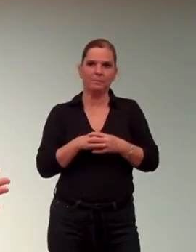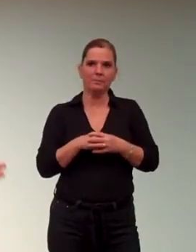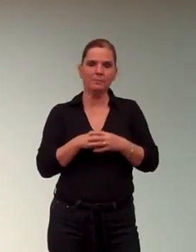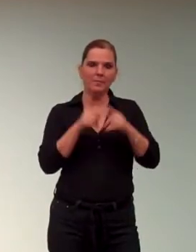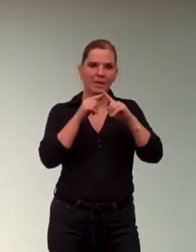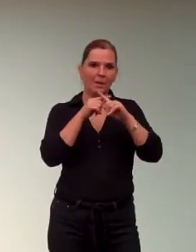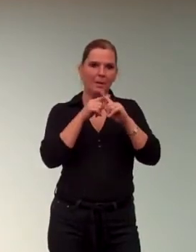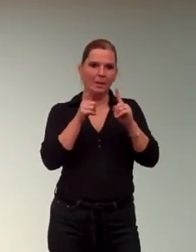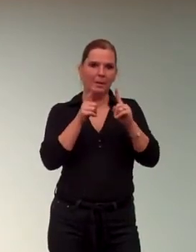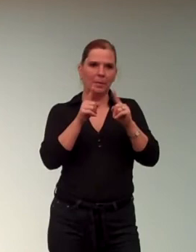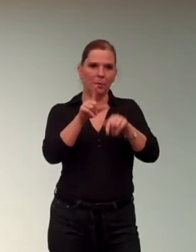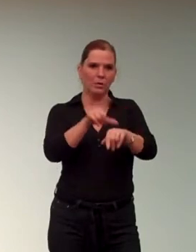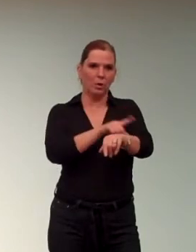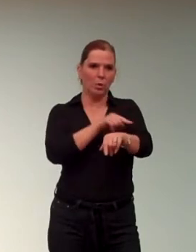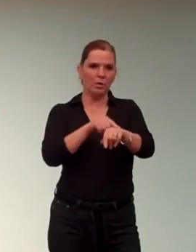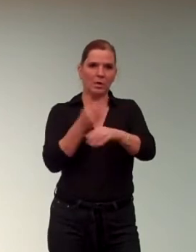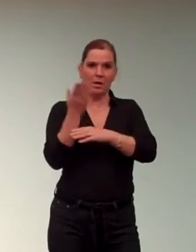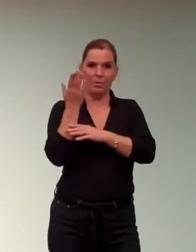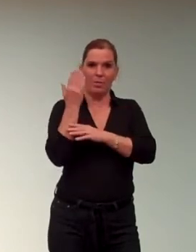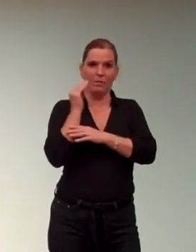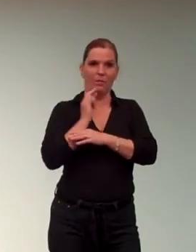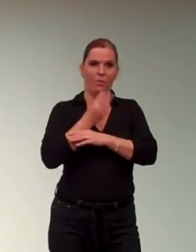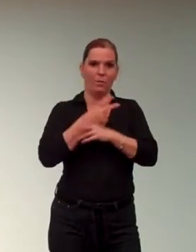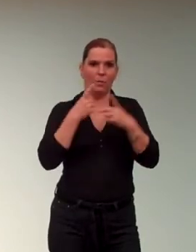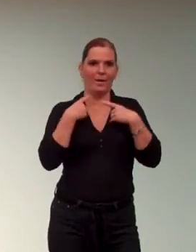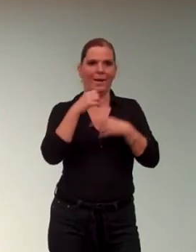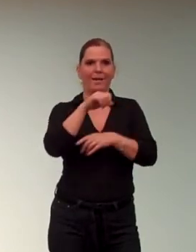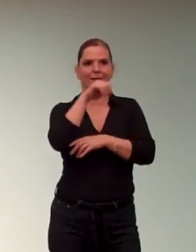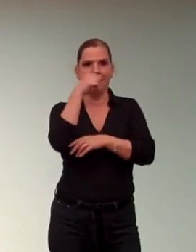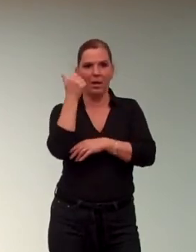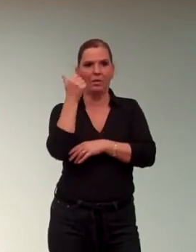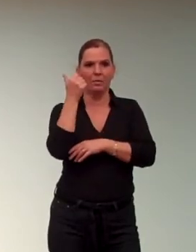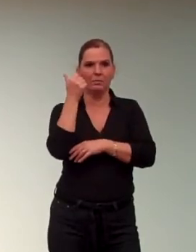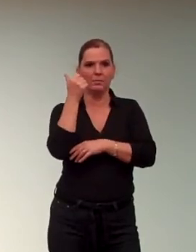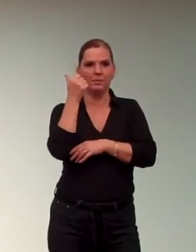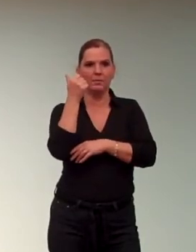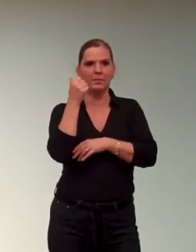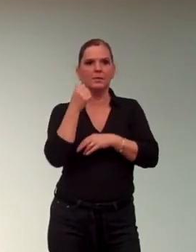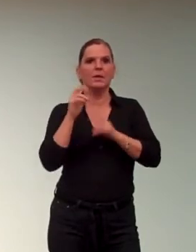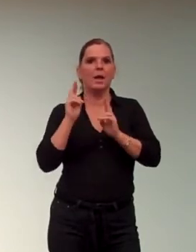But it was a long time before we had another public highway.